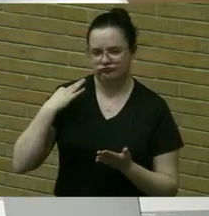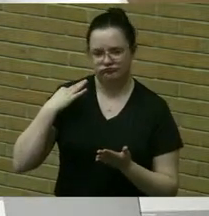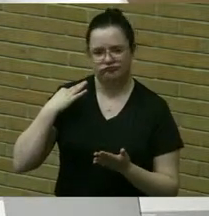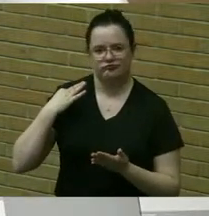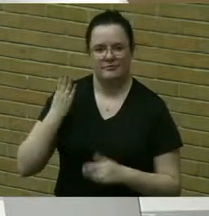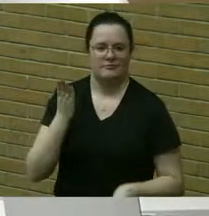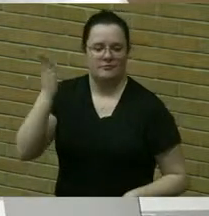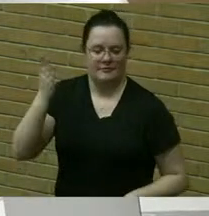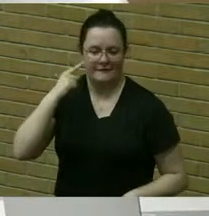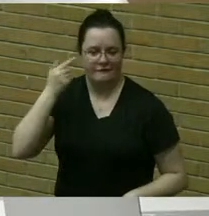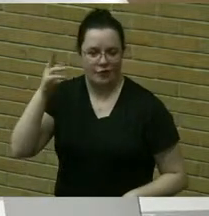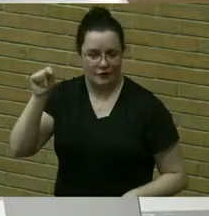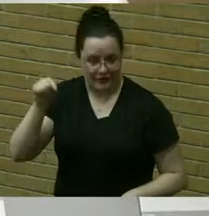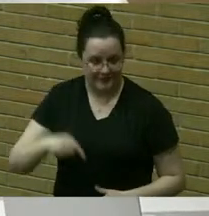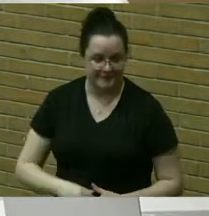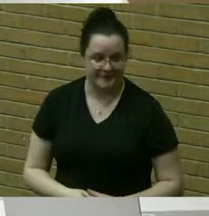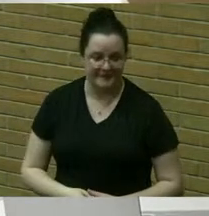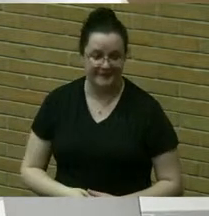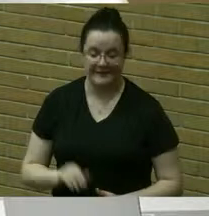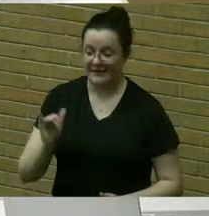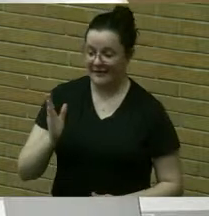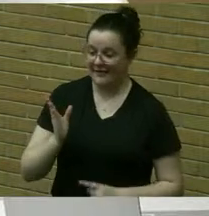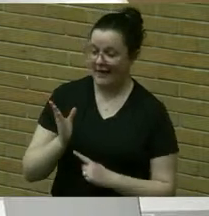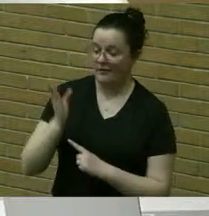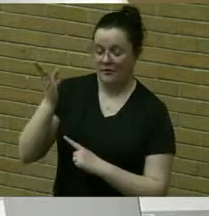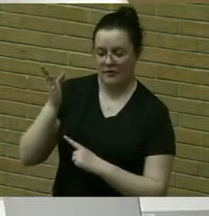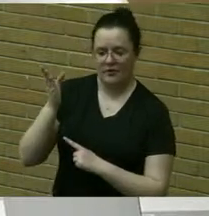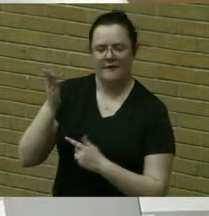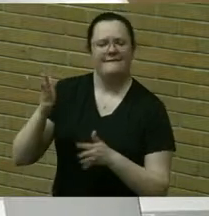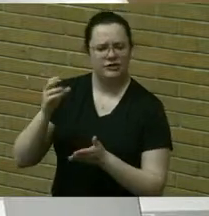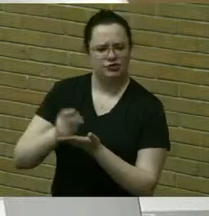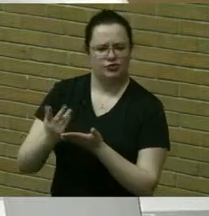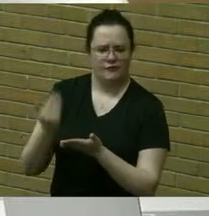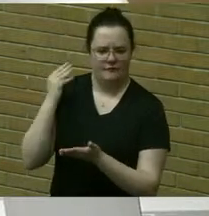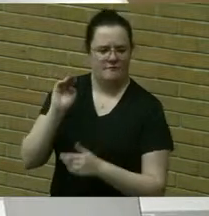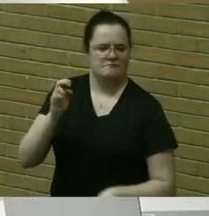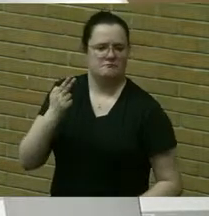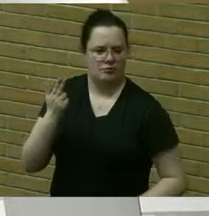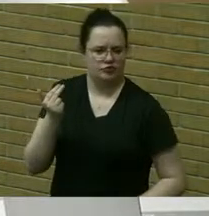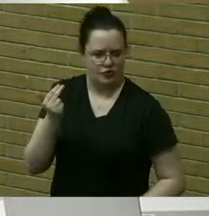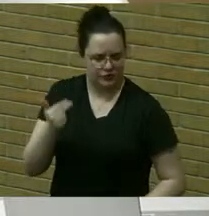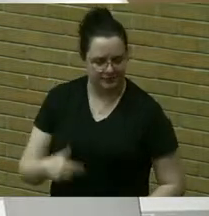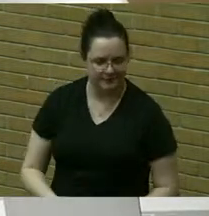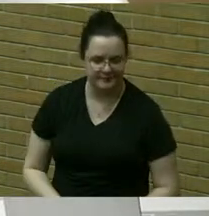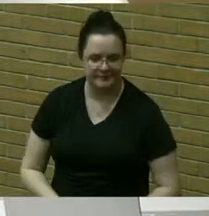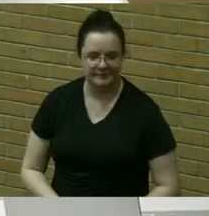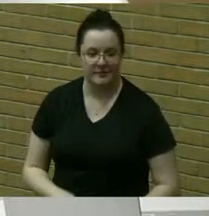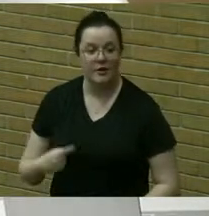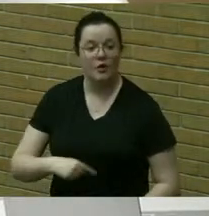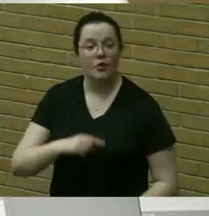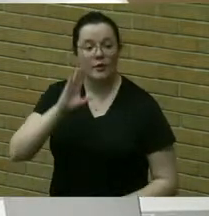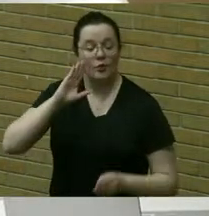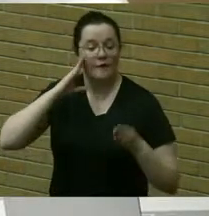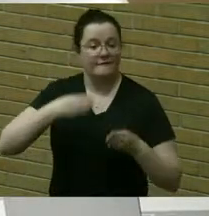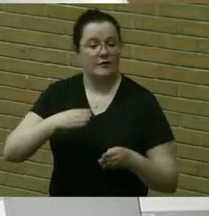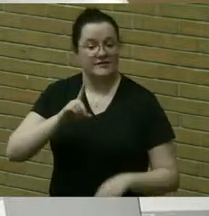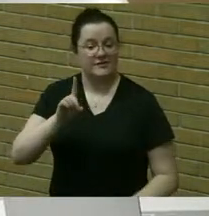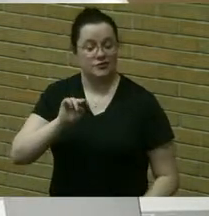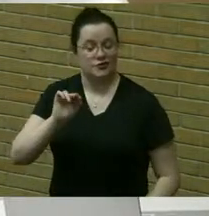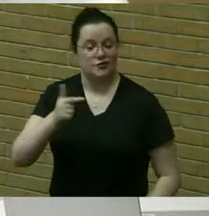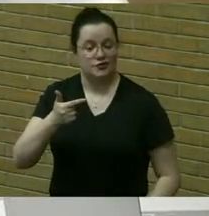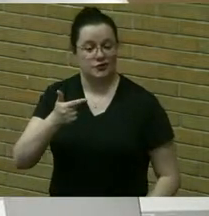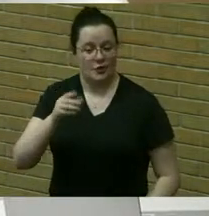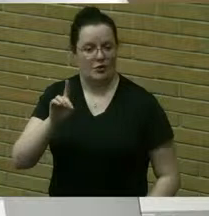focus was approved by the town board at its march 13th meeting and will focus on zoning code updates for commercial areas